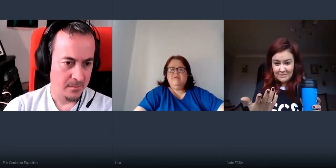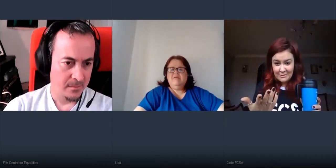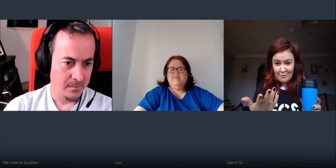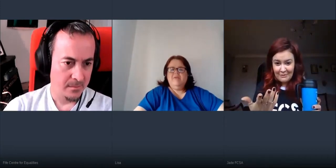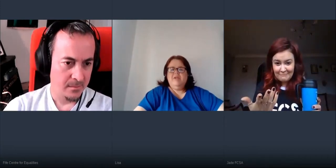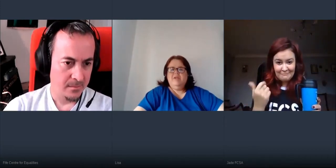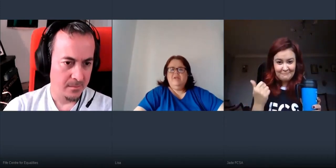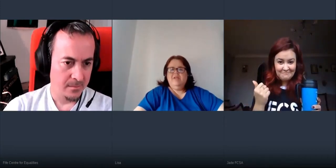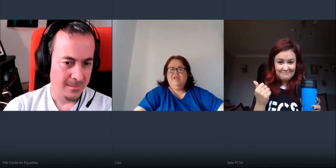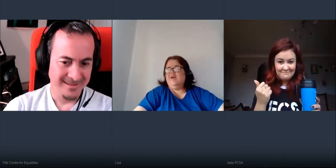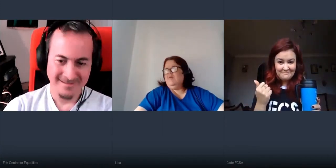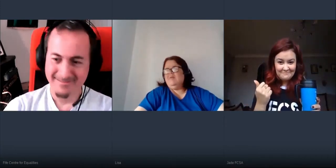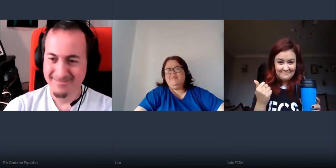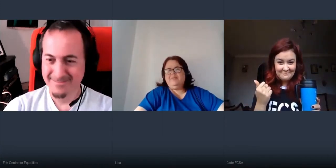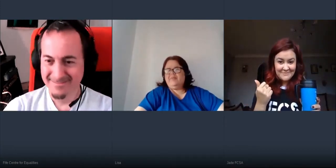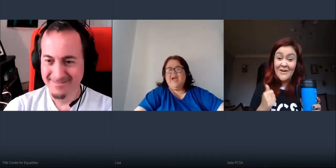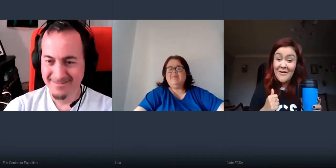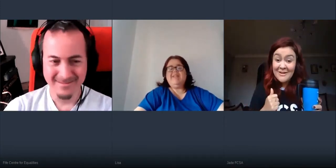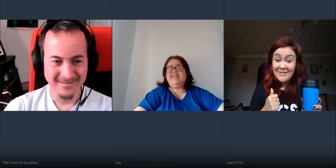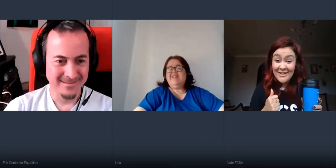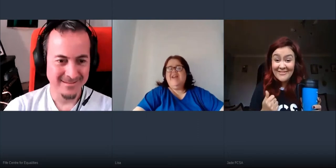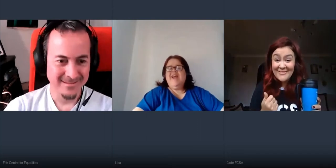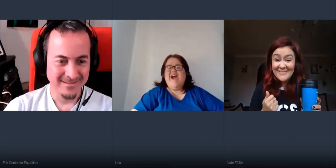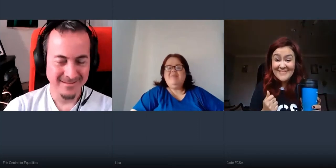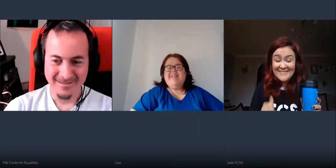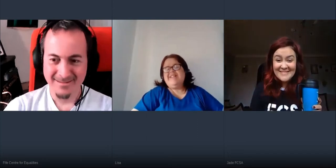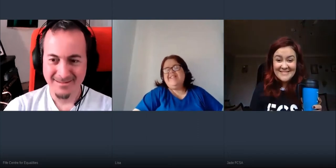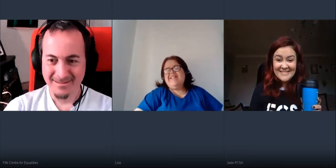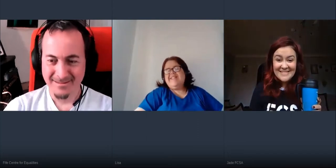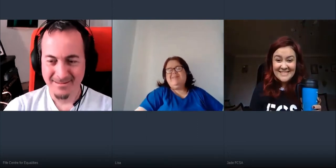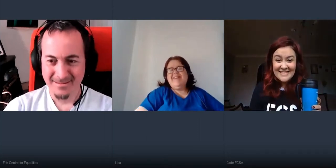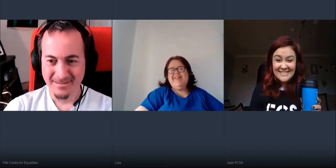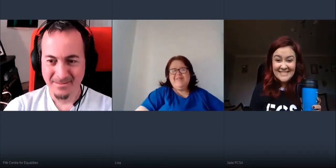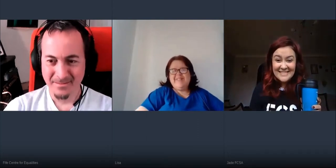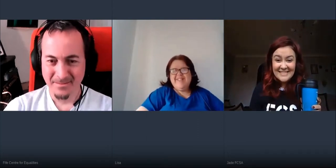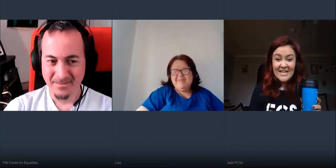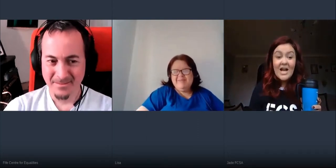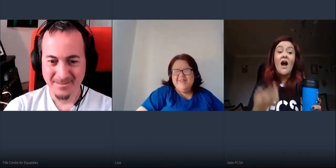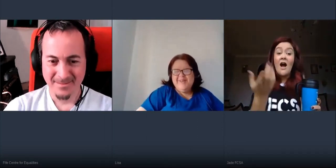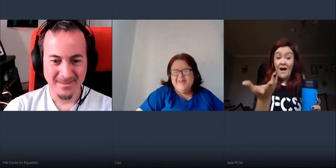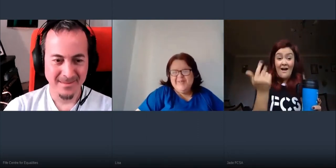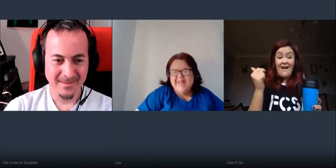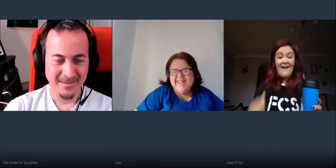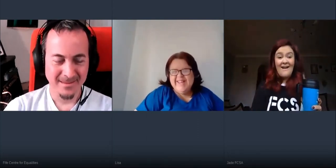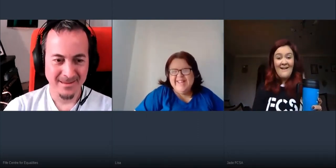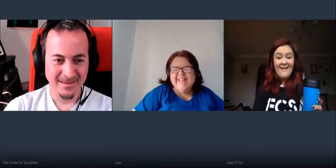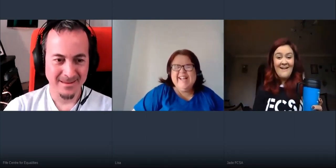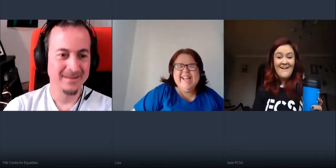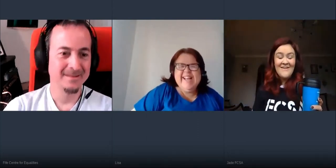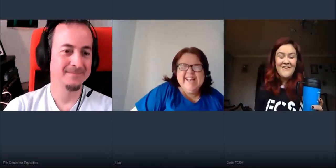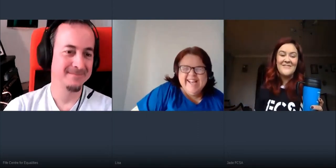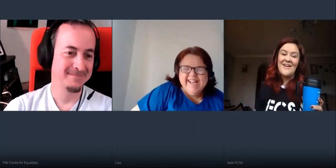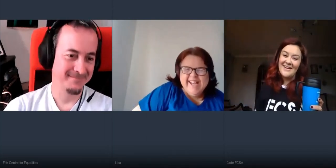please at some point no i was actually disability officer the year for you um